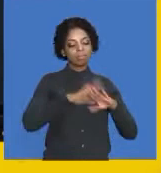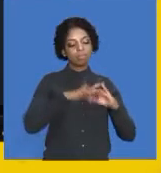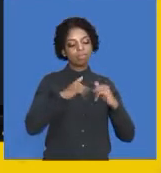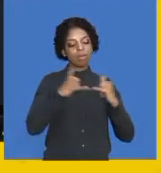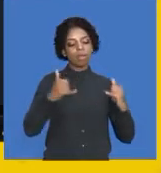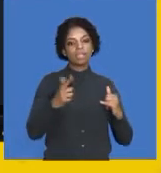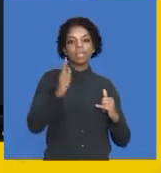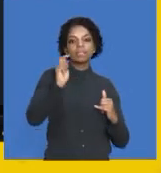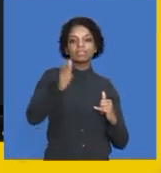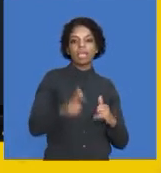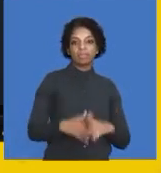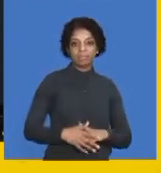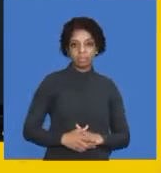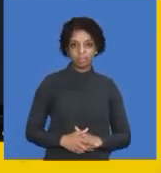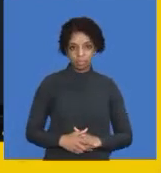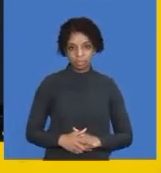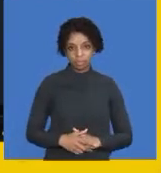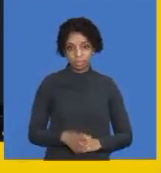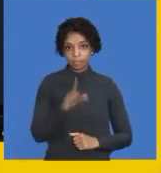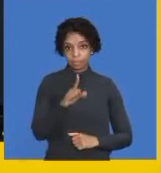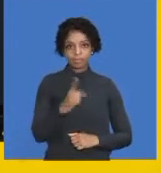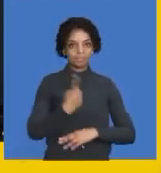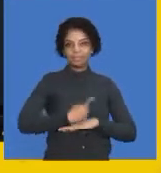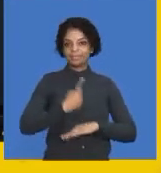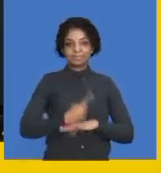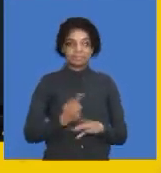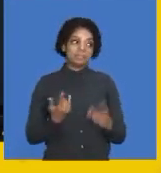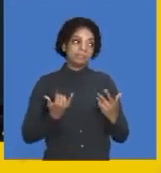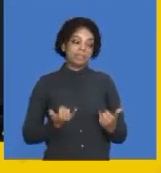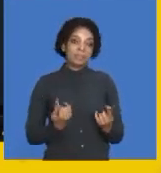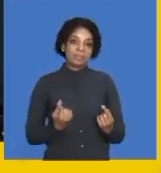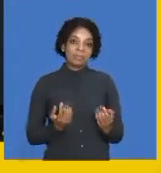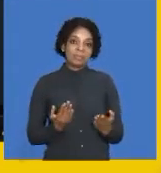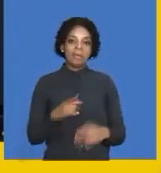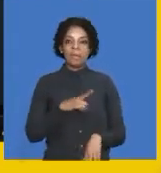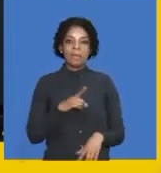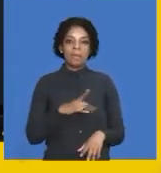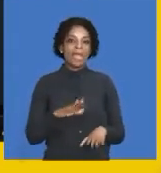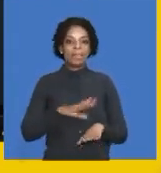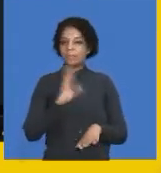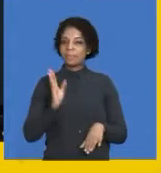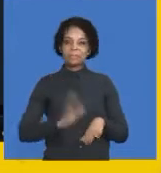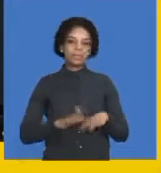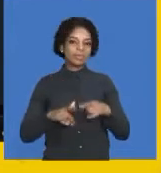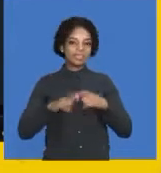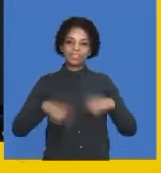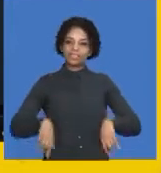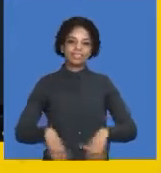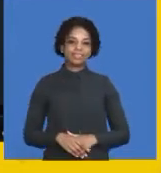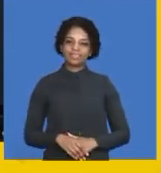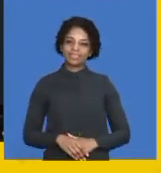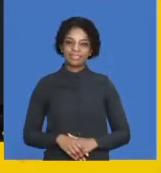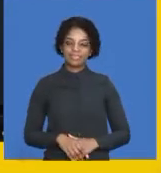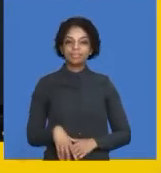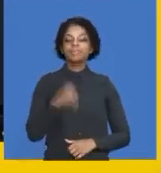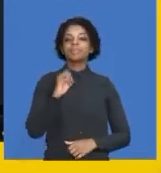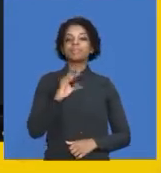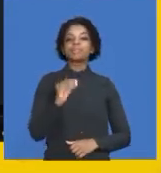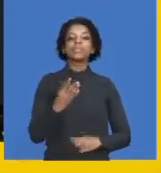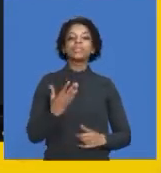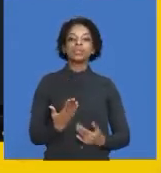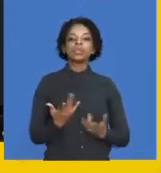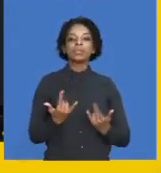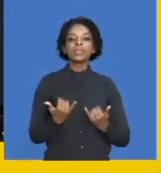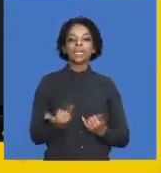transfer. Remember? That's the way to go nowadays because we don't have checks anymore. So, therefore,